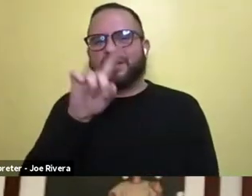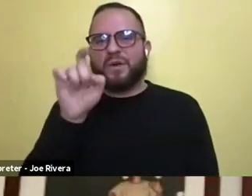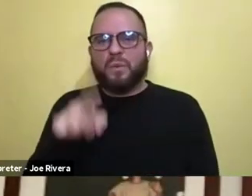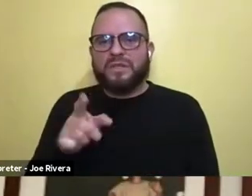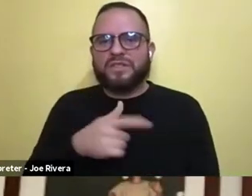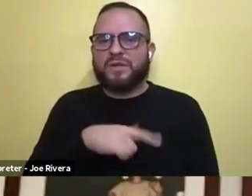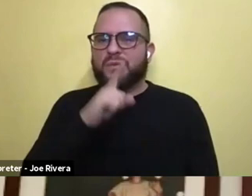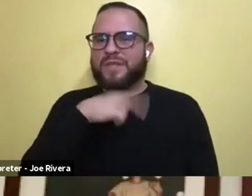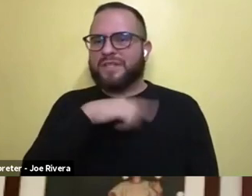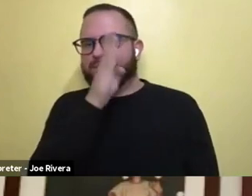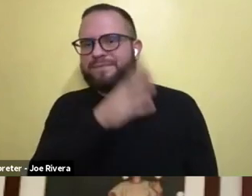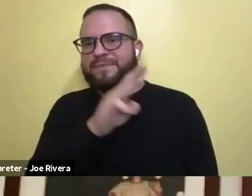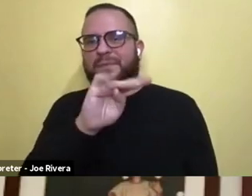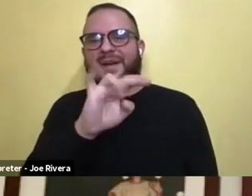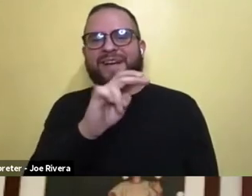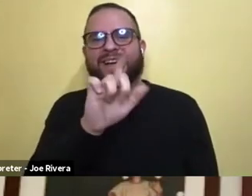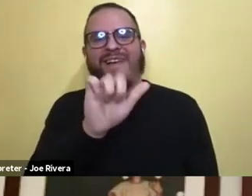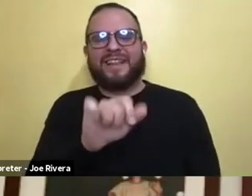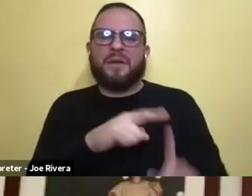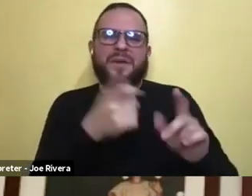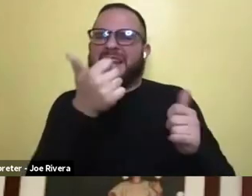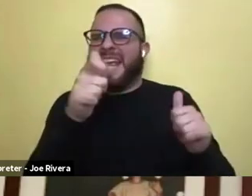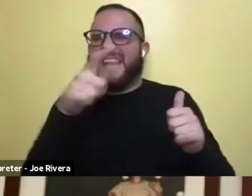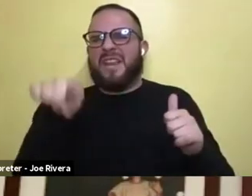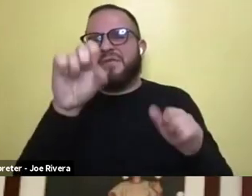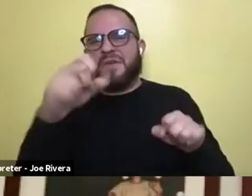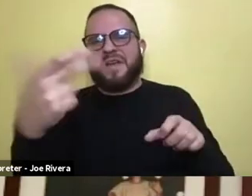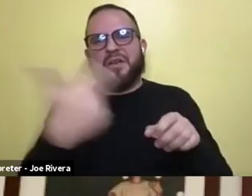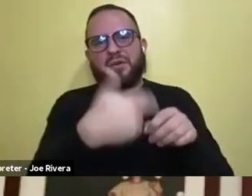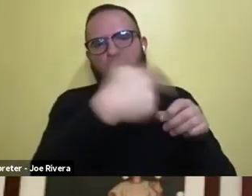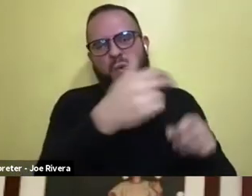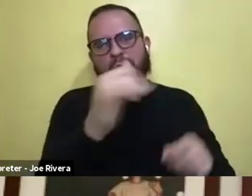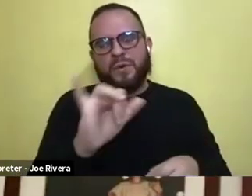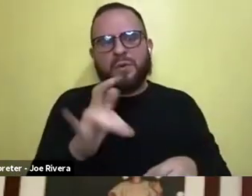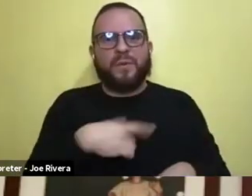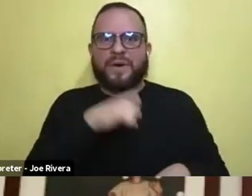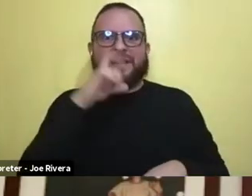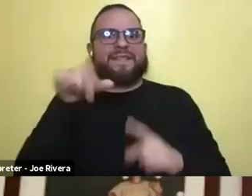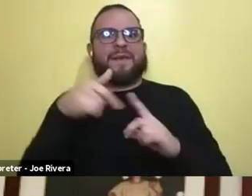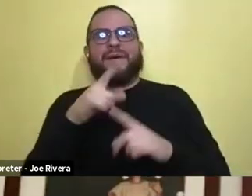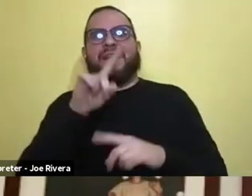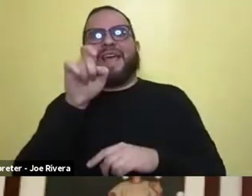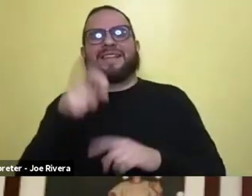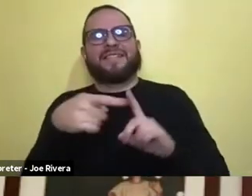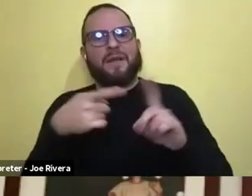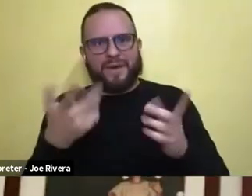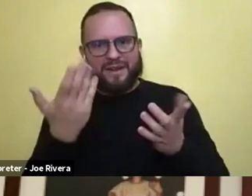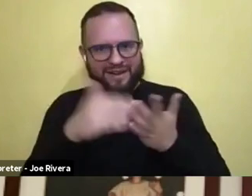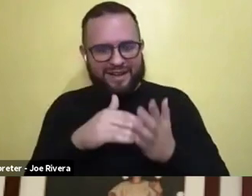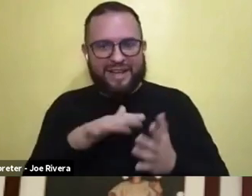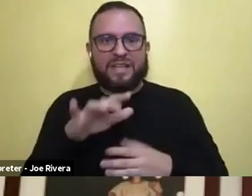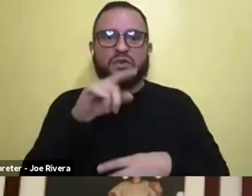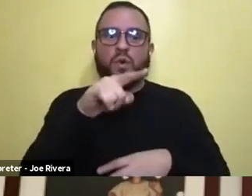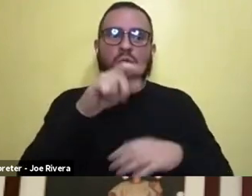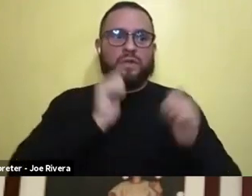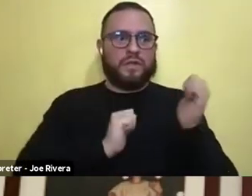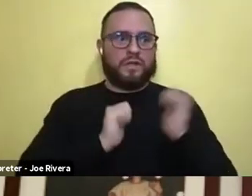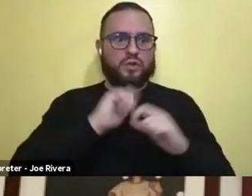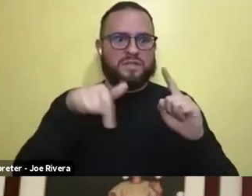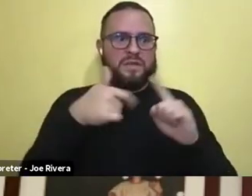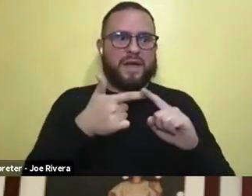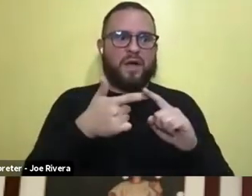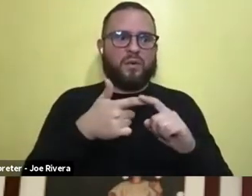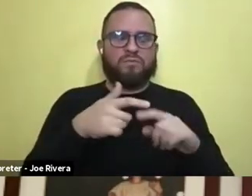jump in. And I didn't even think to ask this, but given that the show is grounded around a foster family, um,